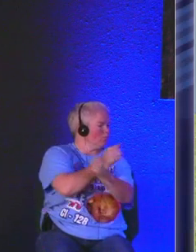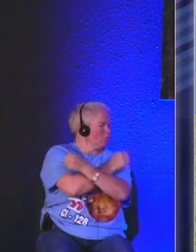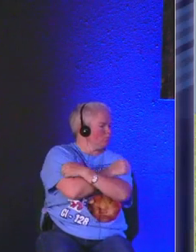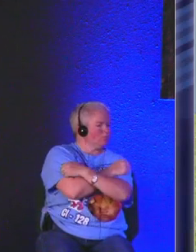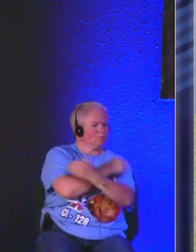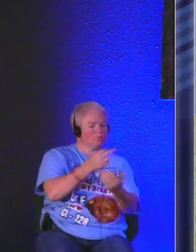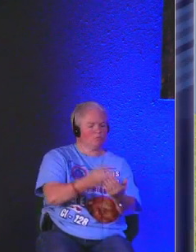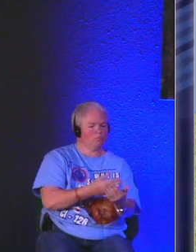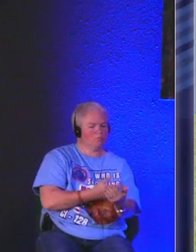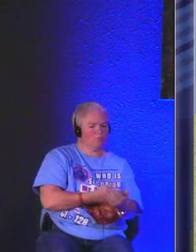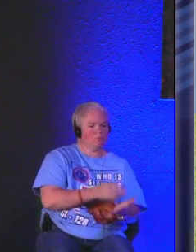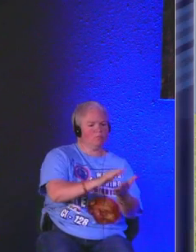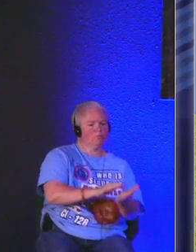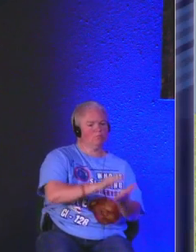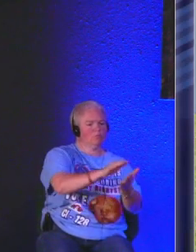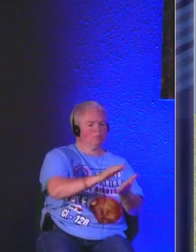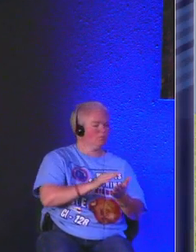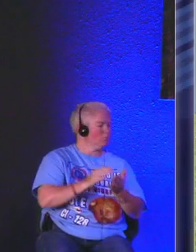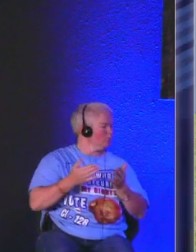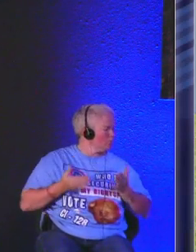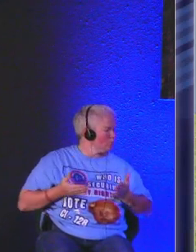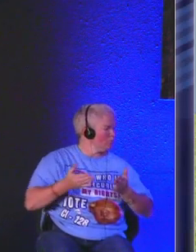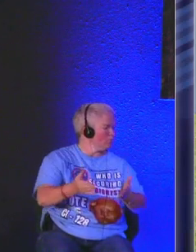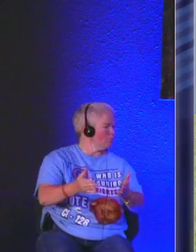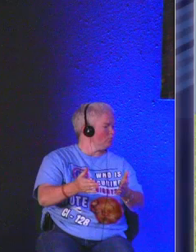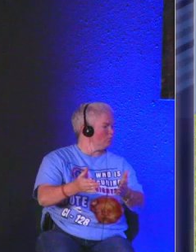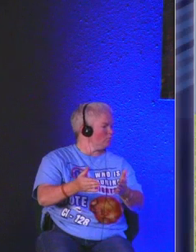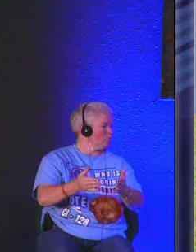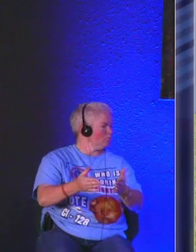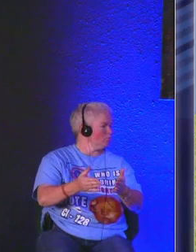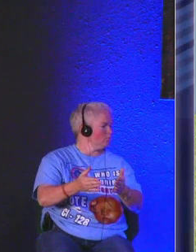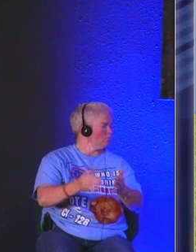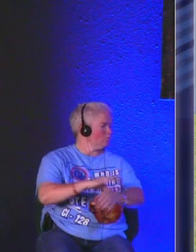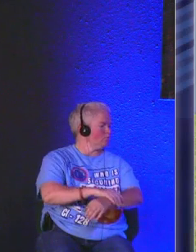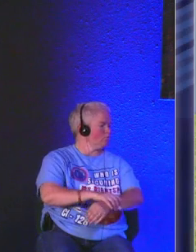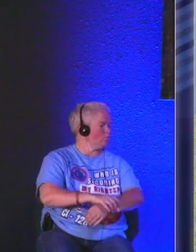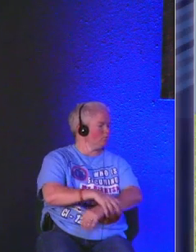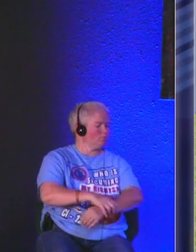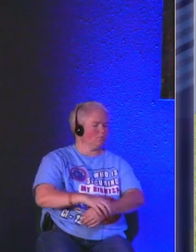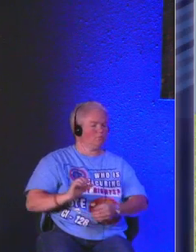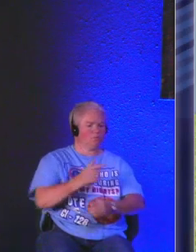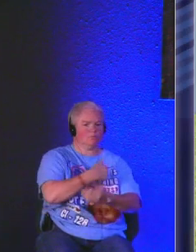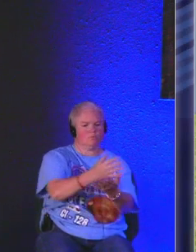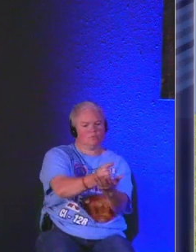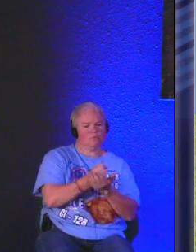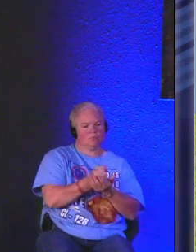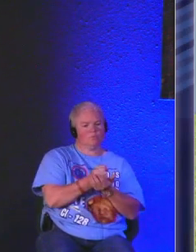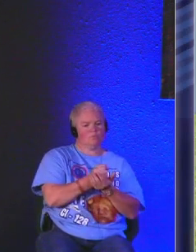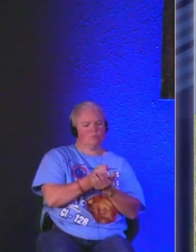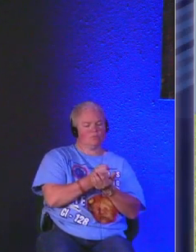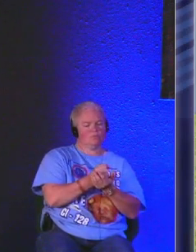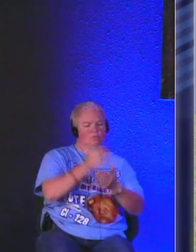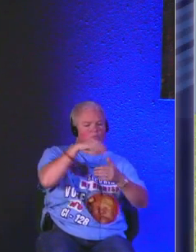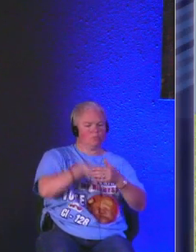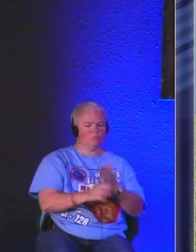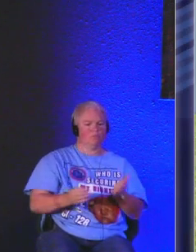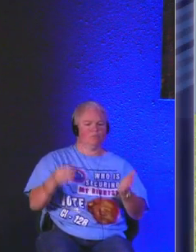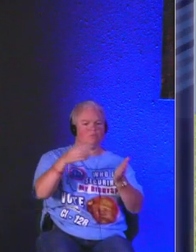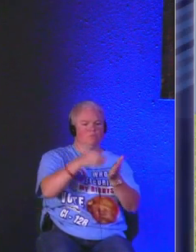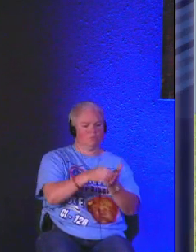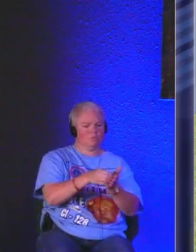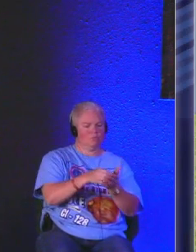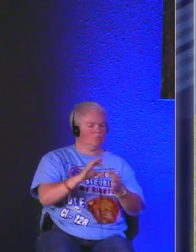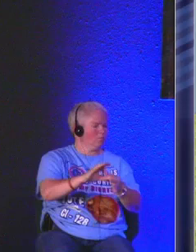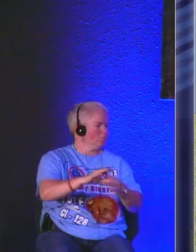sheep we are brought in to the sheep fold we belong to him through our born